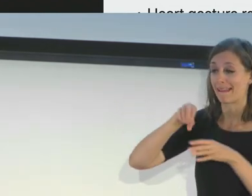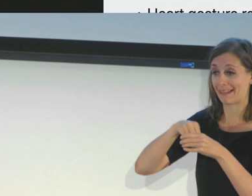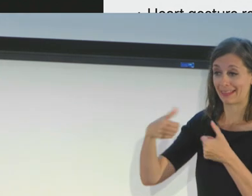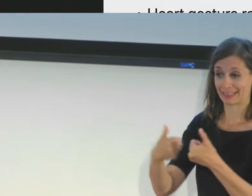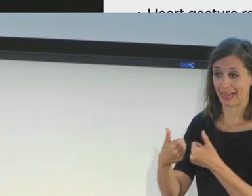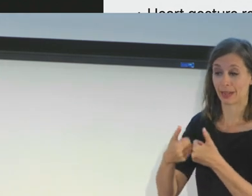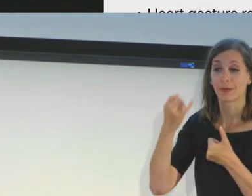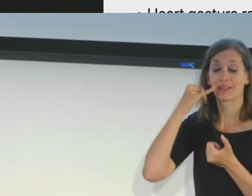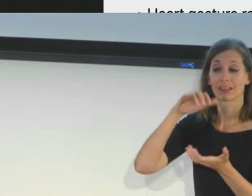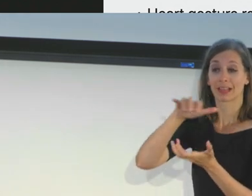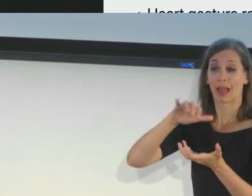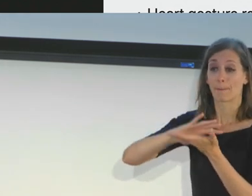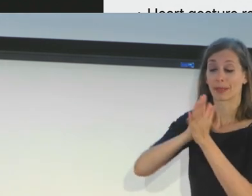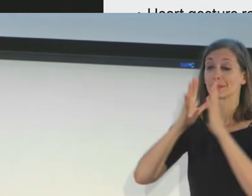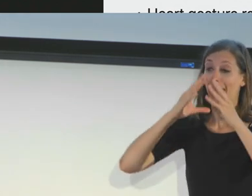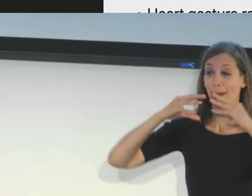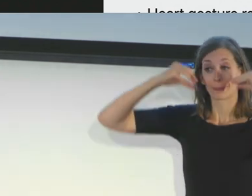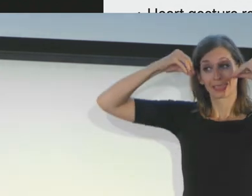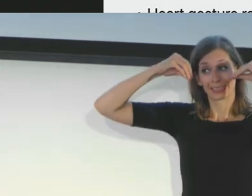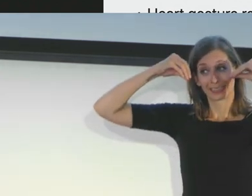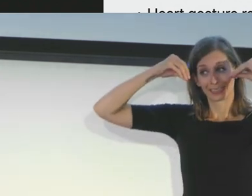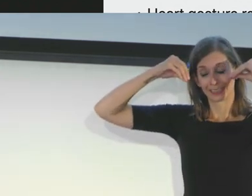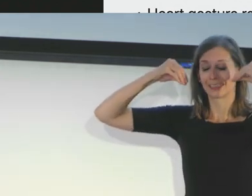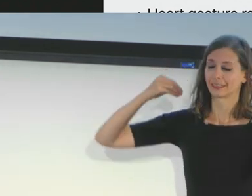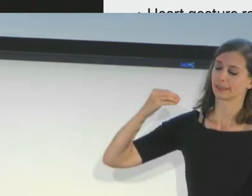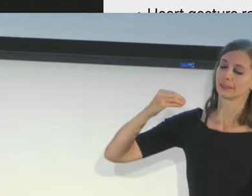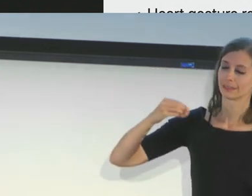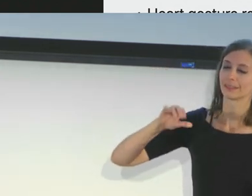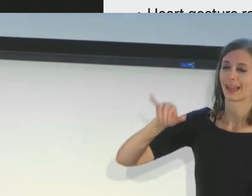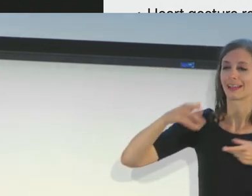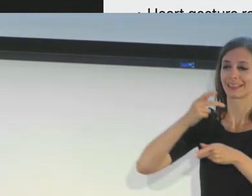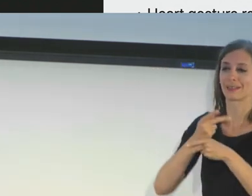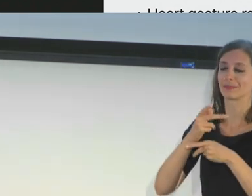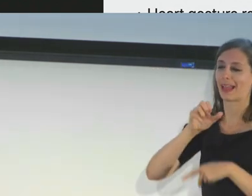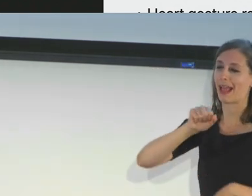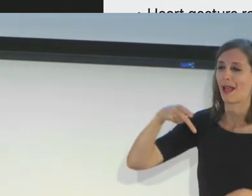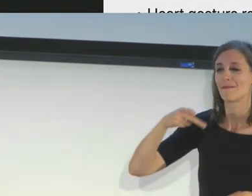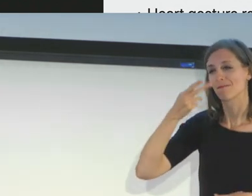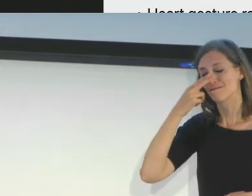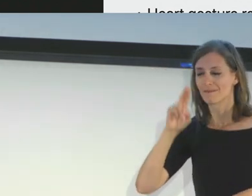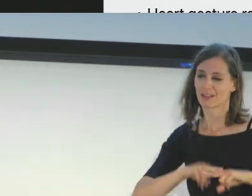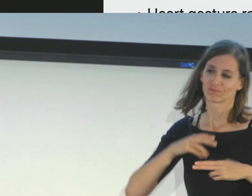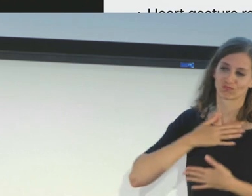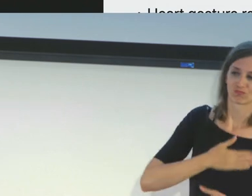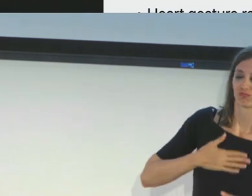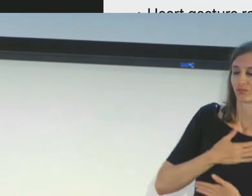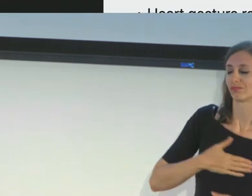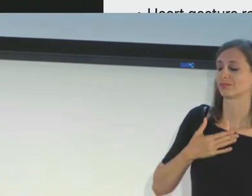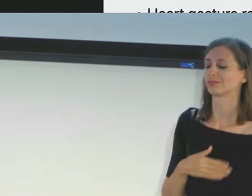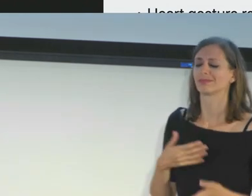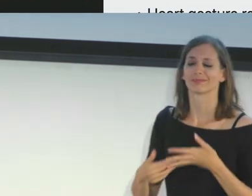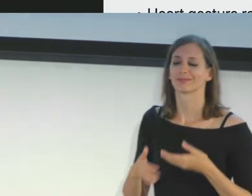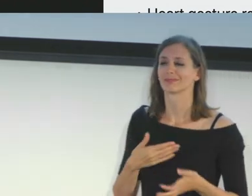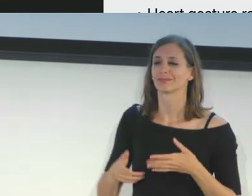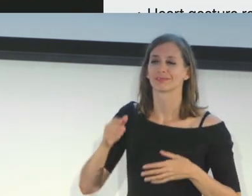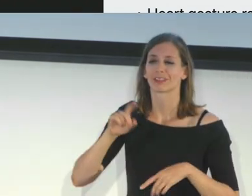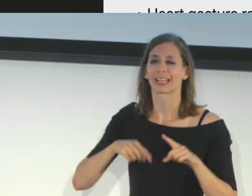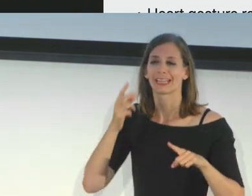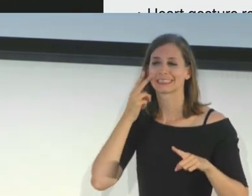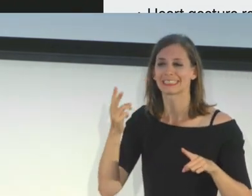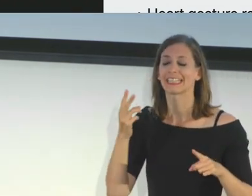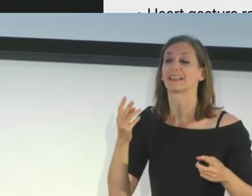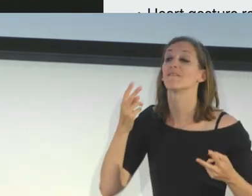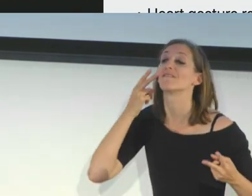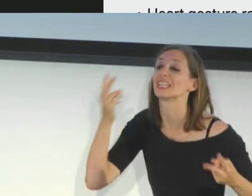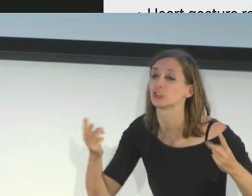sounds that play in Happy Beam when a cloud turns happy are a great way to keep the app feeling fun and spatial, even if we can't see the